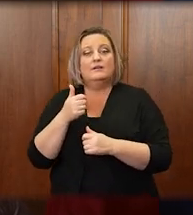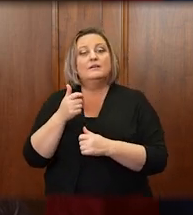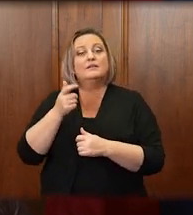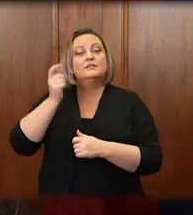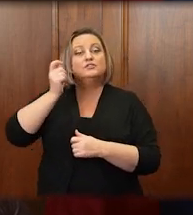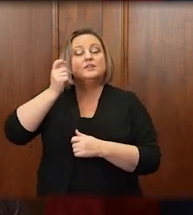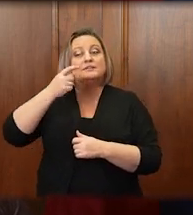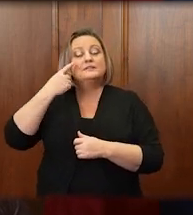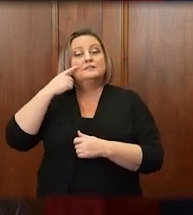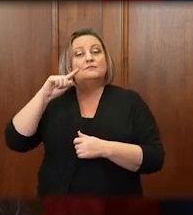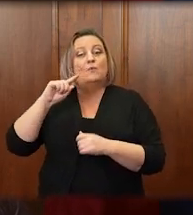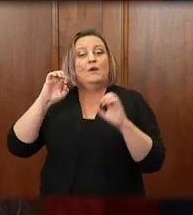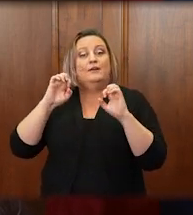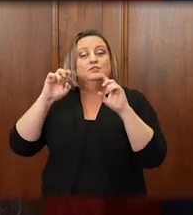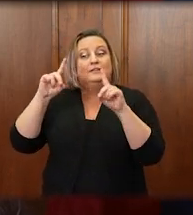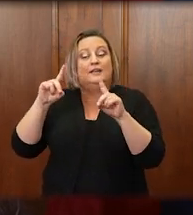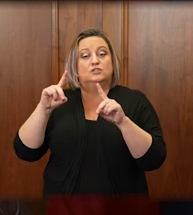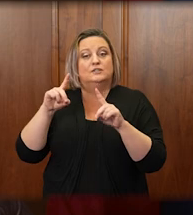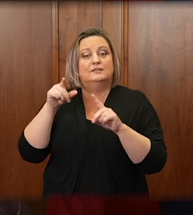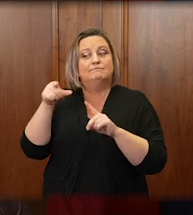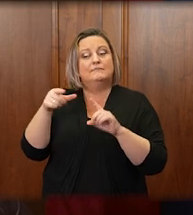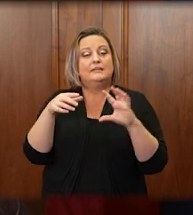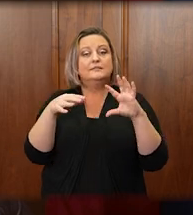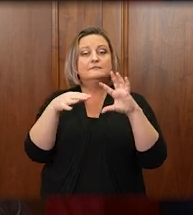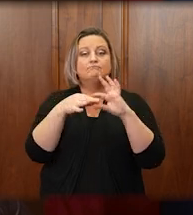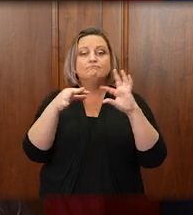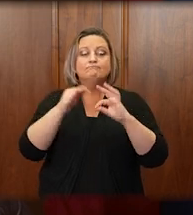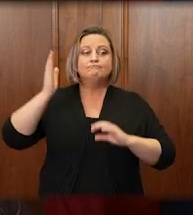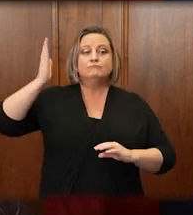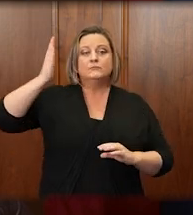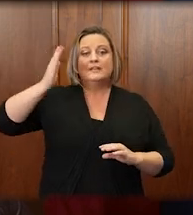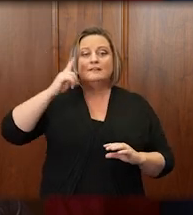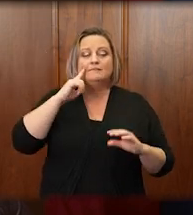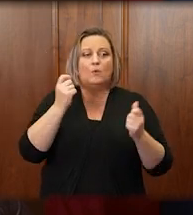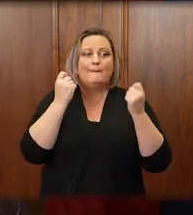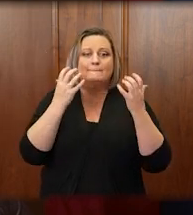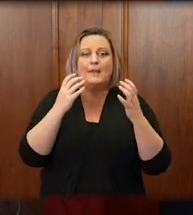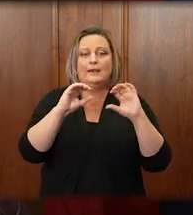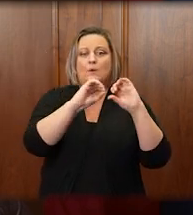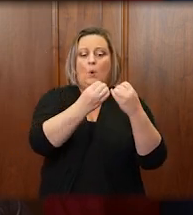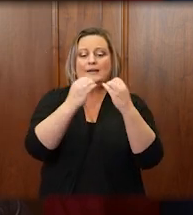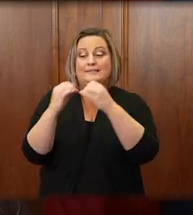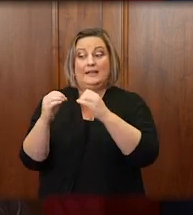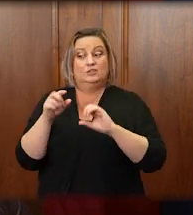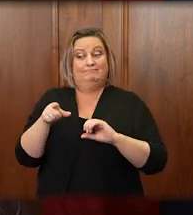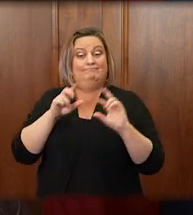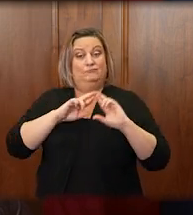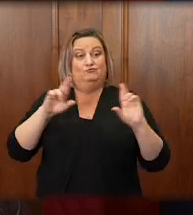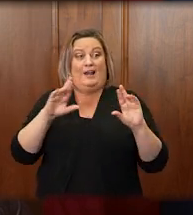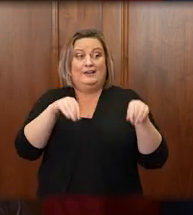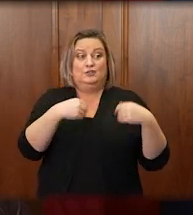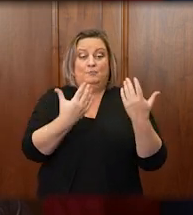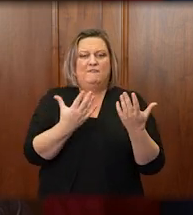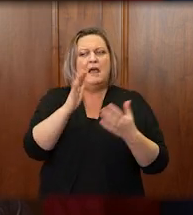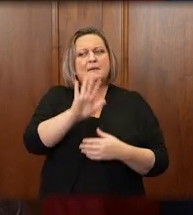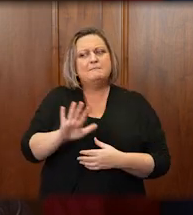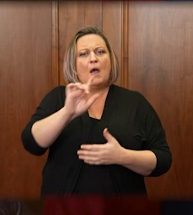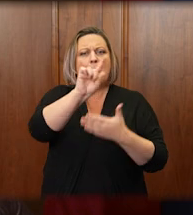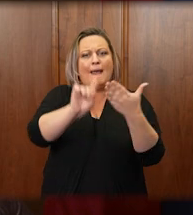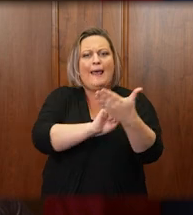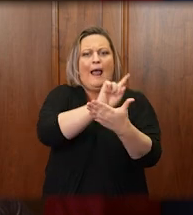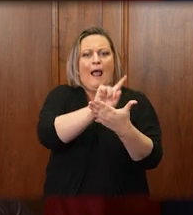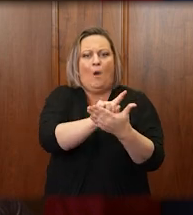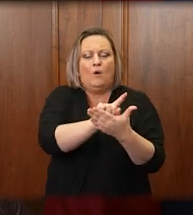and who has spoken frequently to civic organizations, is prepared to provide a program of about an hour or so